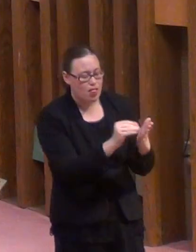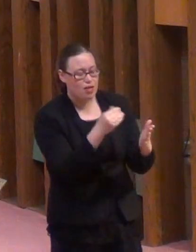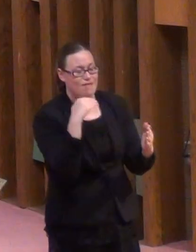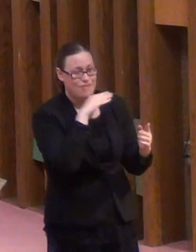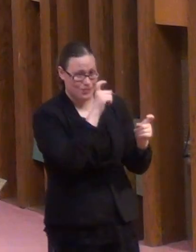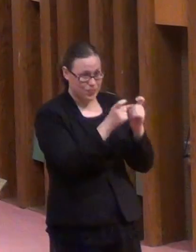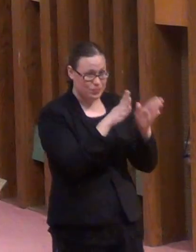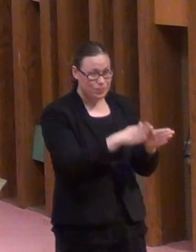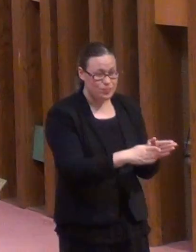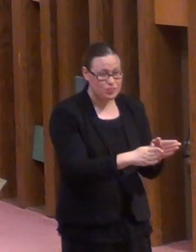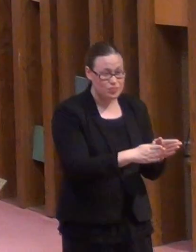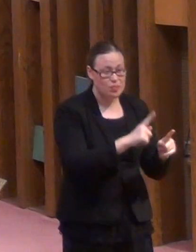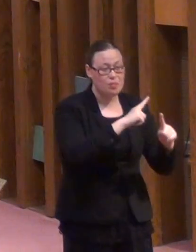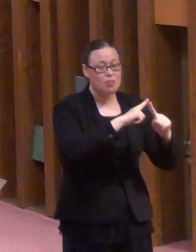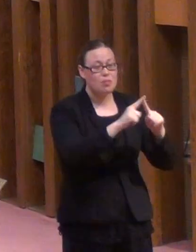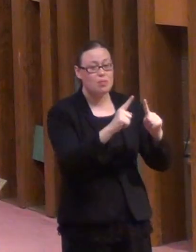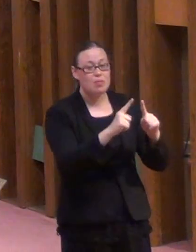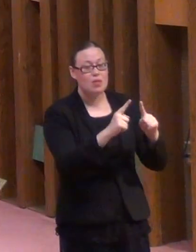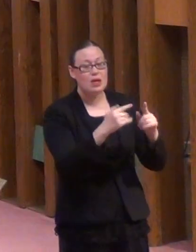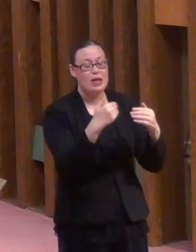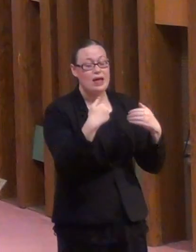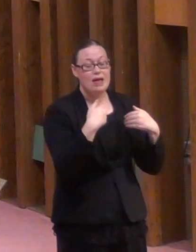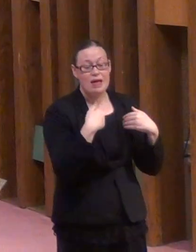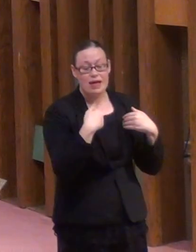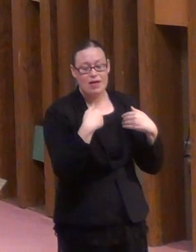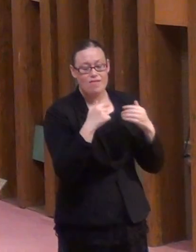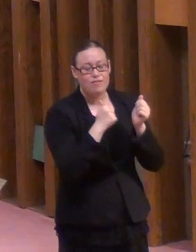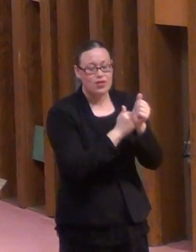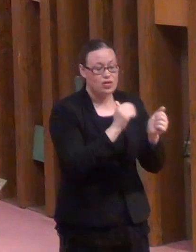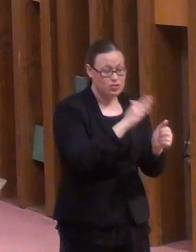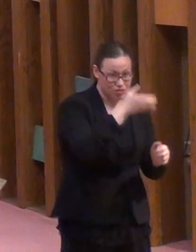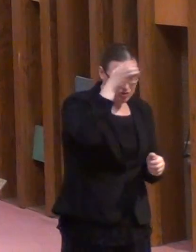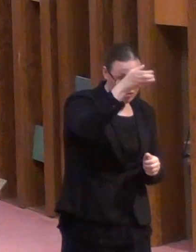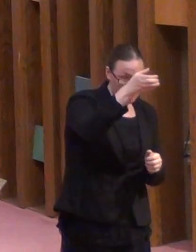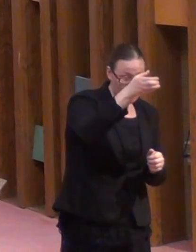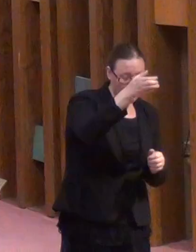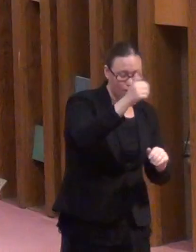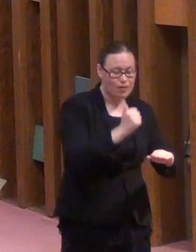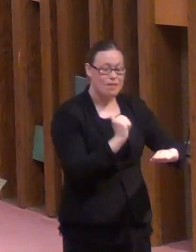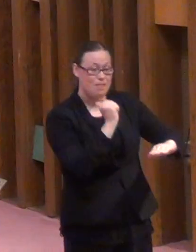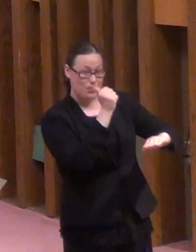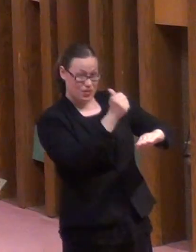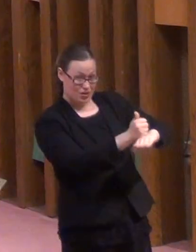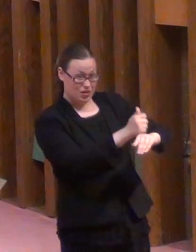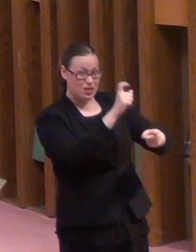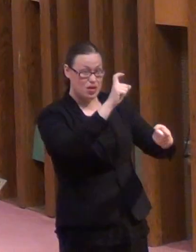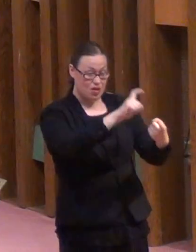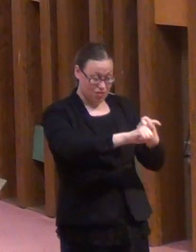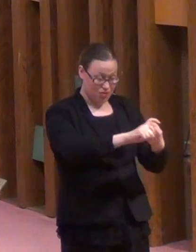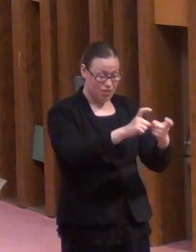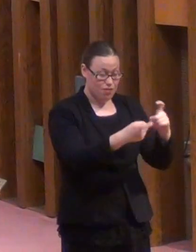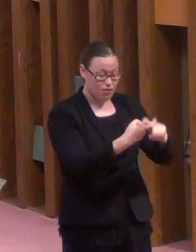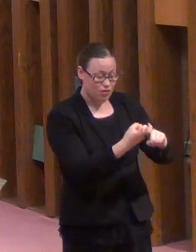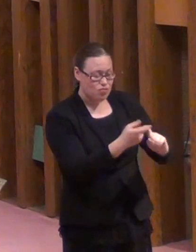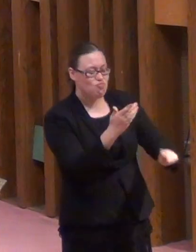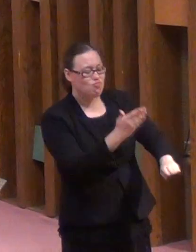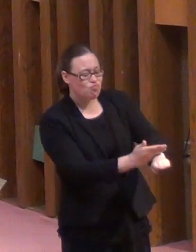steward, but we should share his objective, and that is to build a better future.